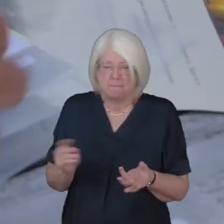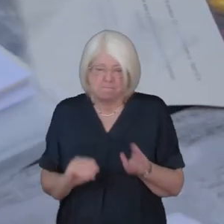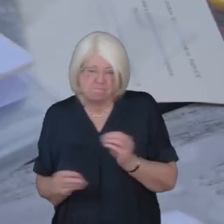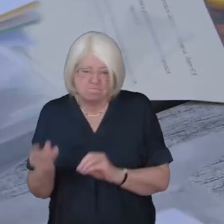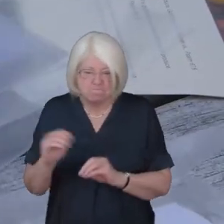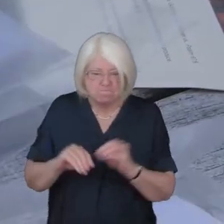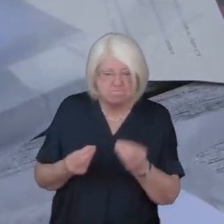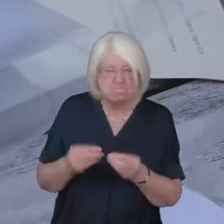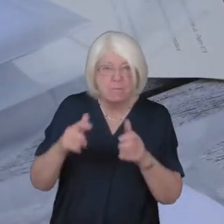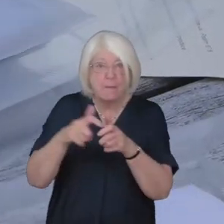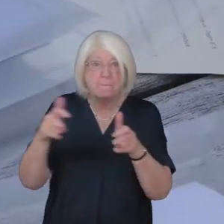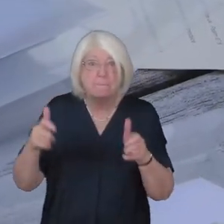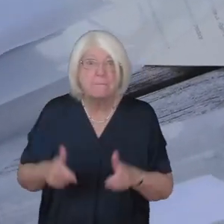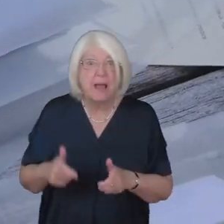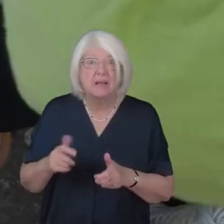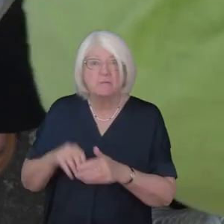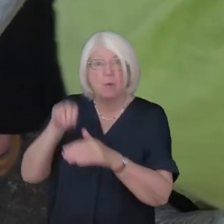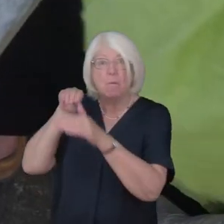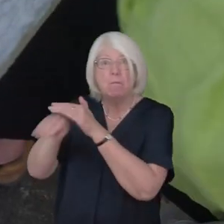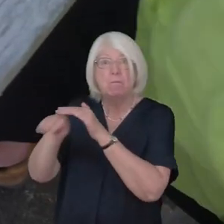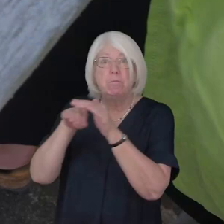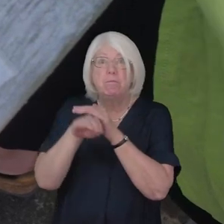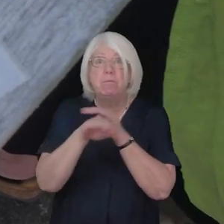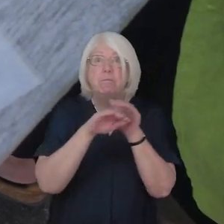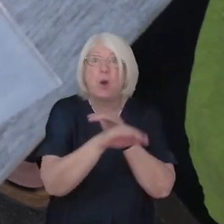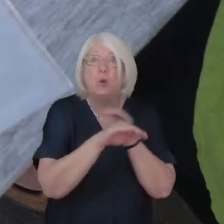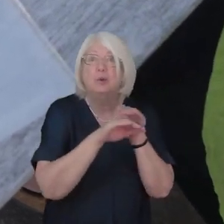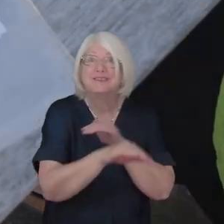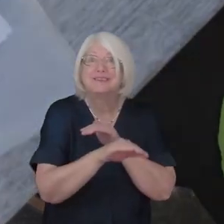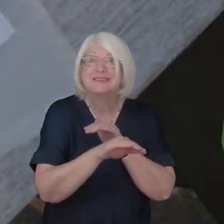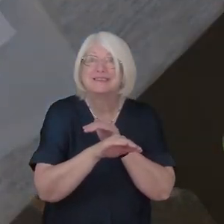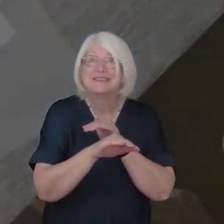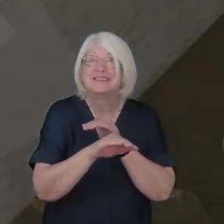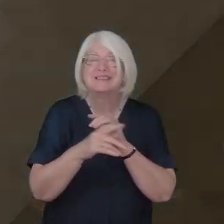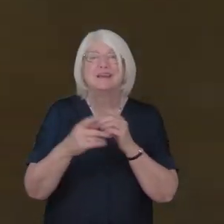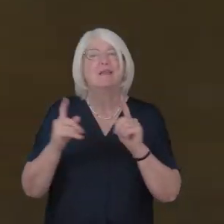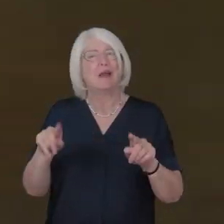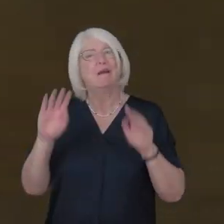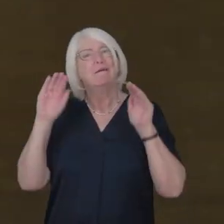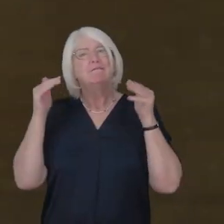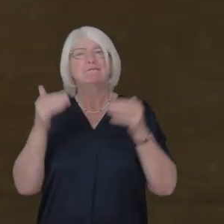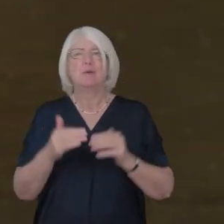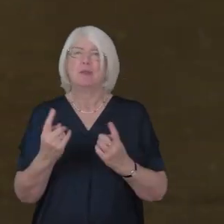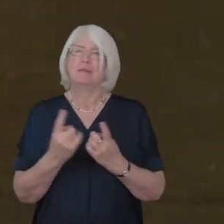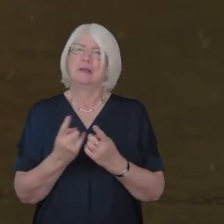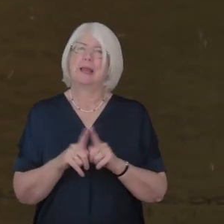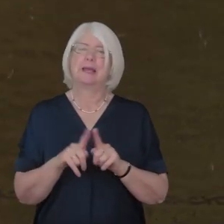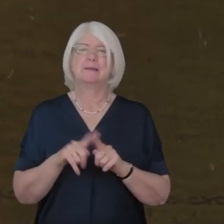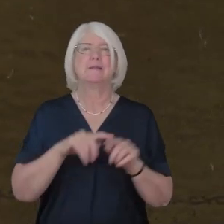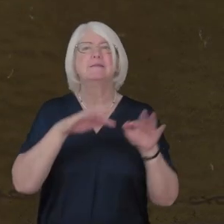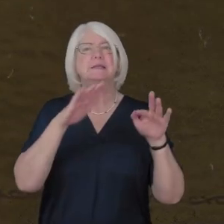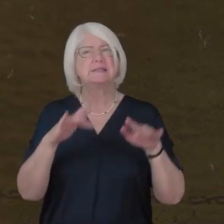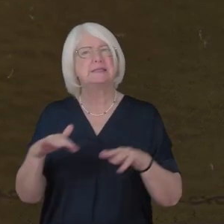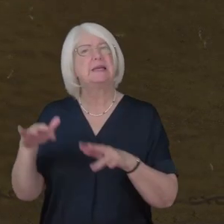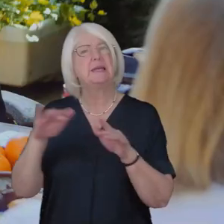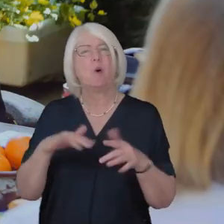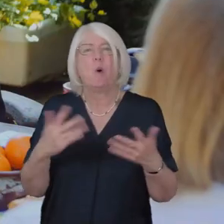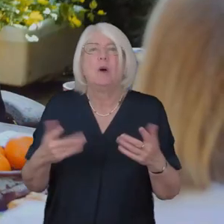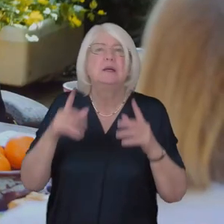posting or delivering to people at home they've focused on themes like the sea or sleep